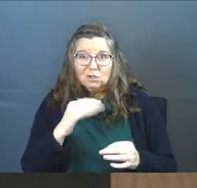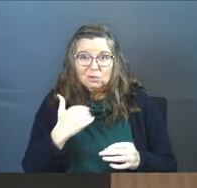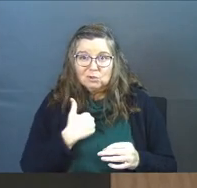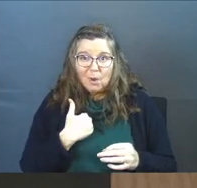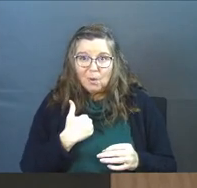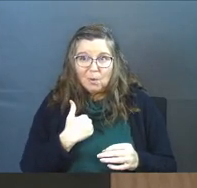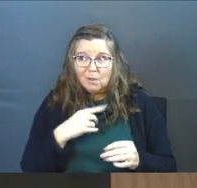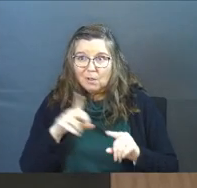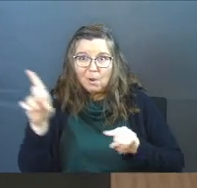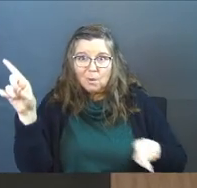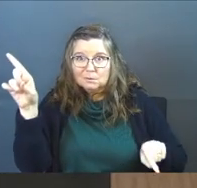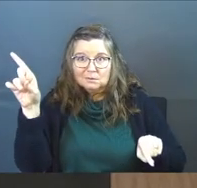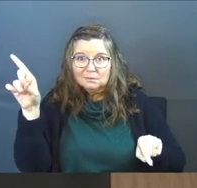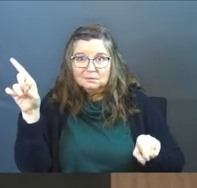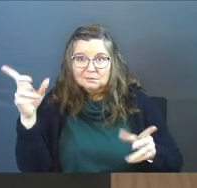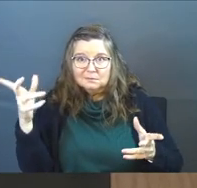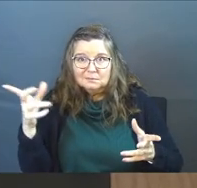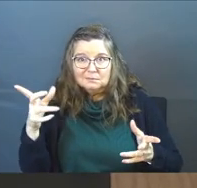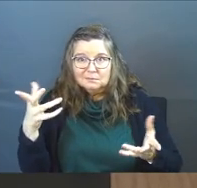soul goes.